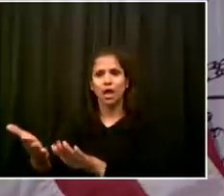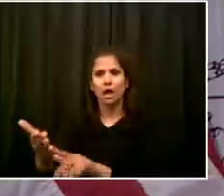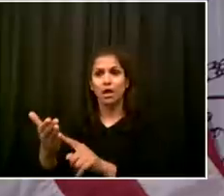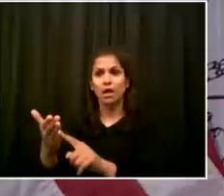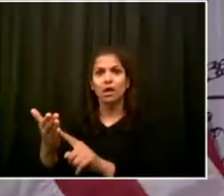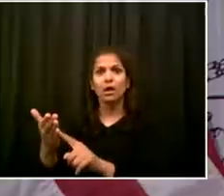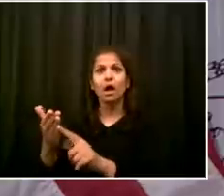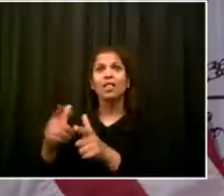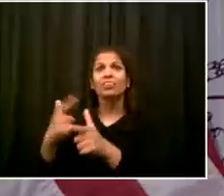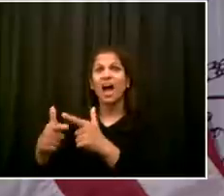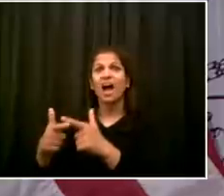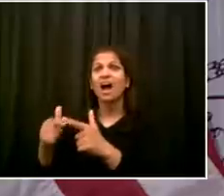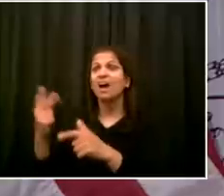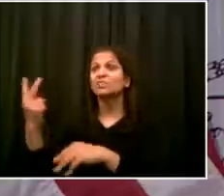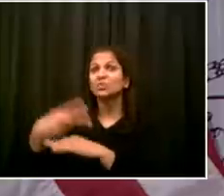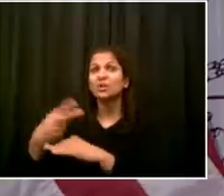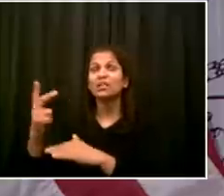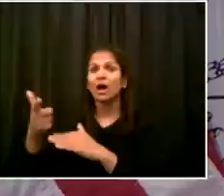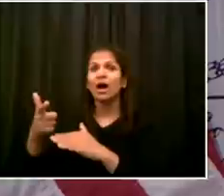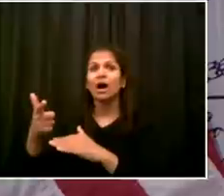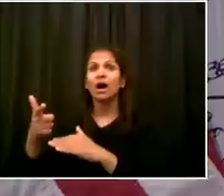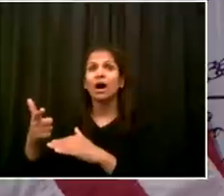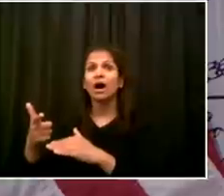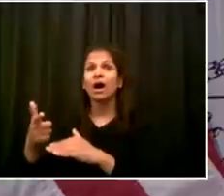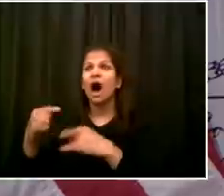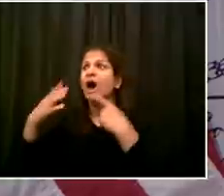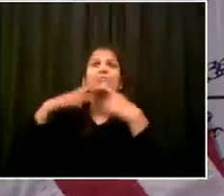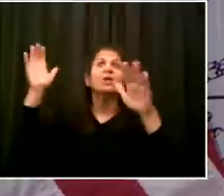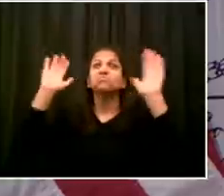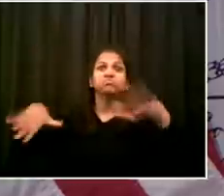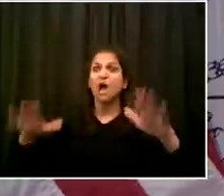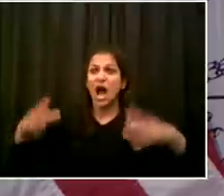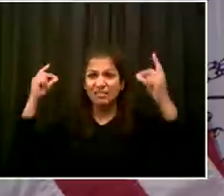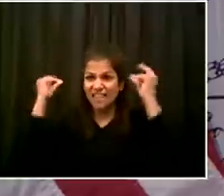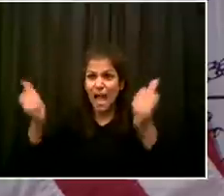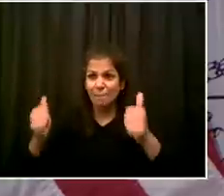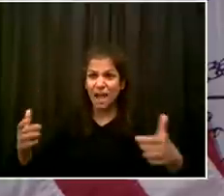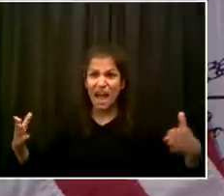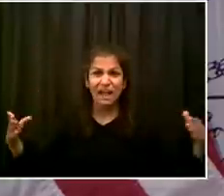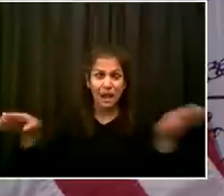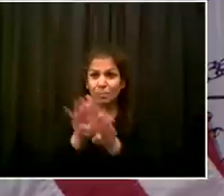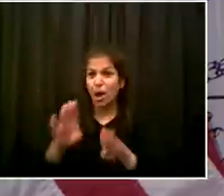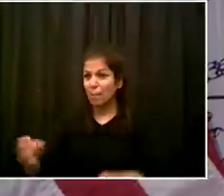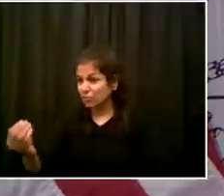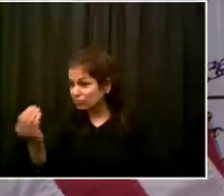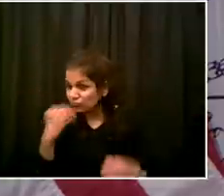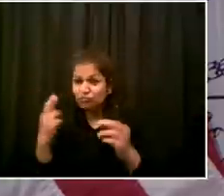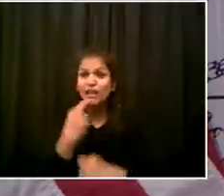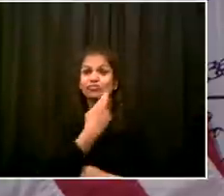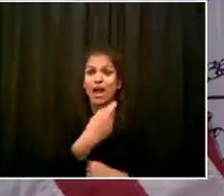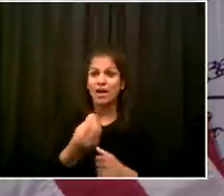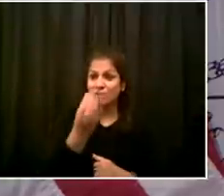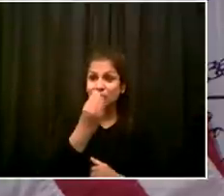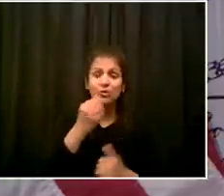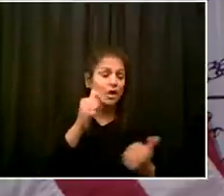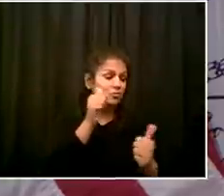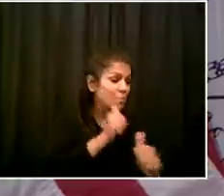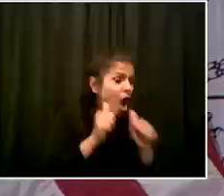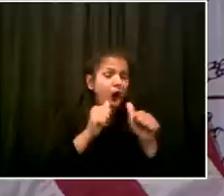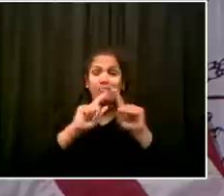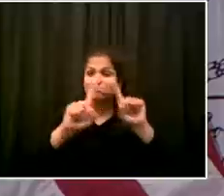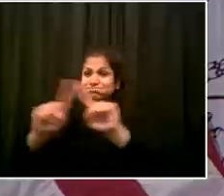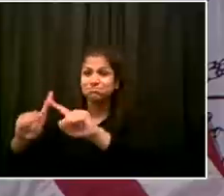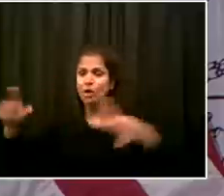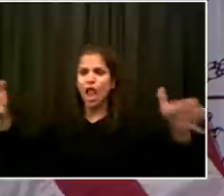we acted on it, all of us. But of course, it's painful. And of course, you know, I look at that and I say, I wish we had known